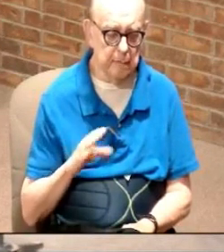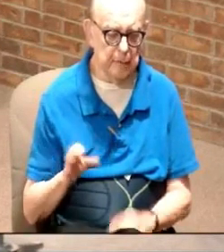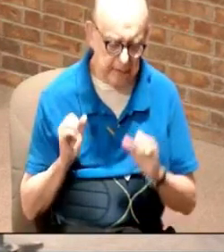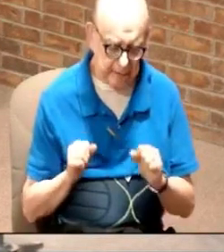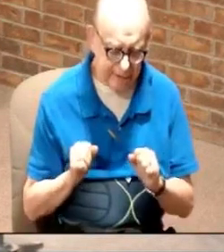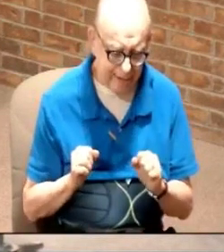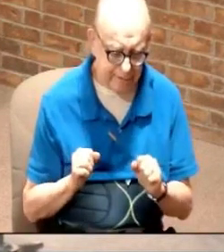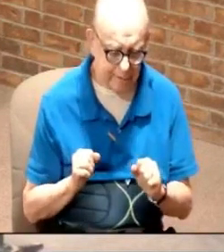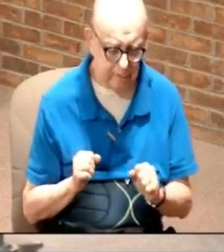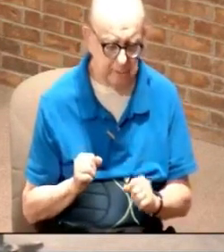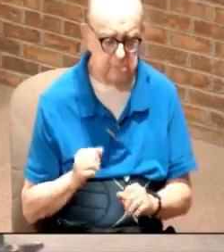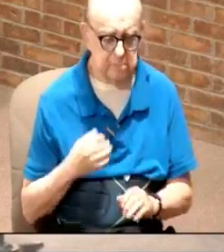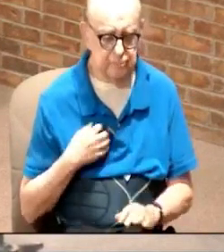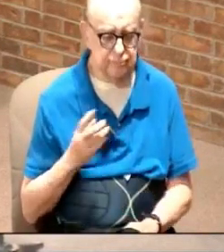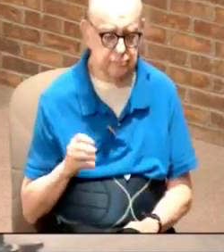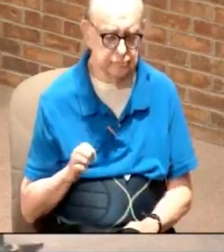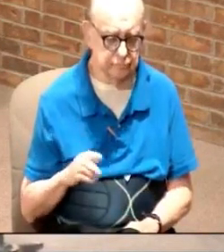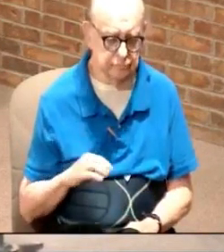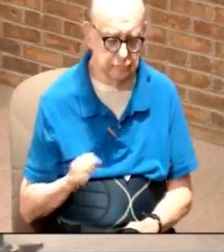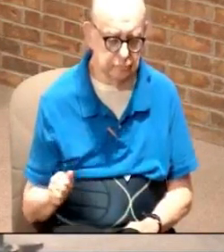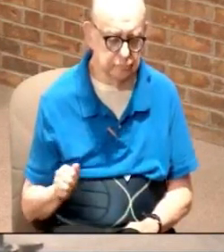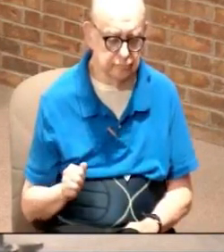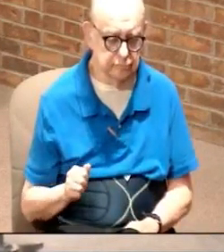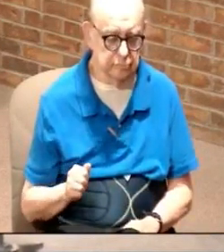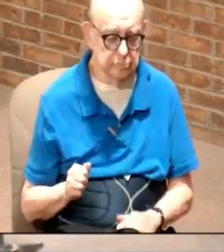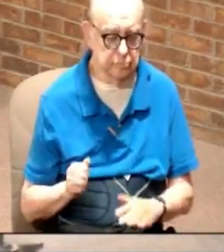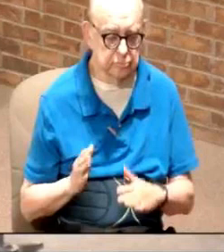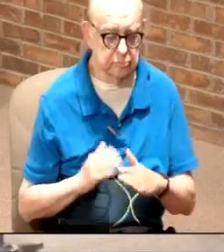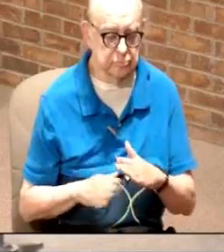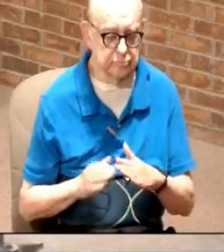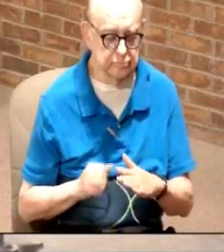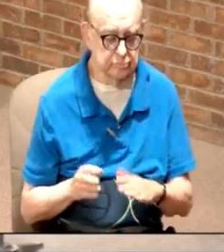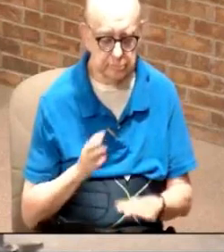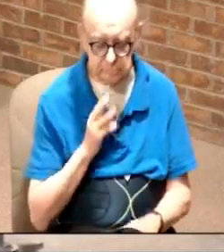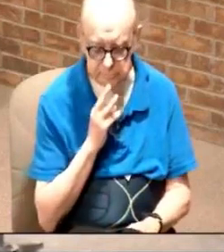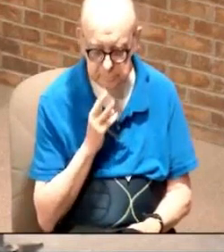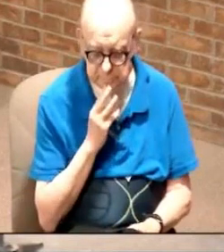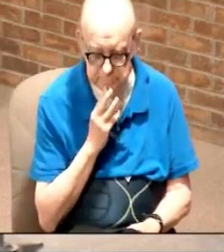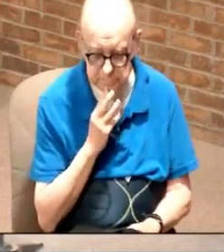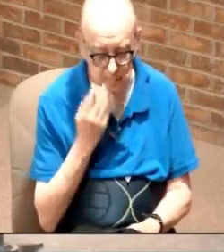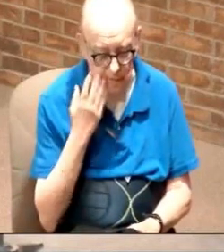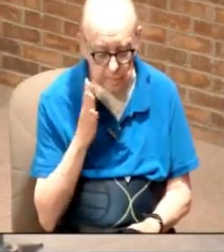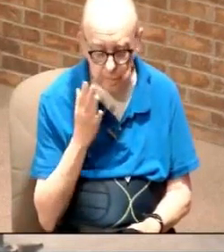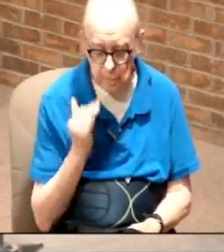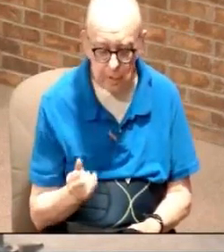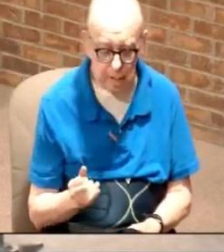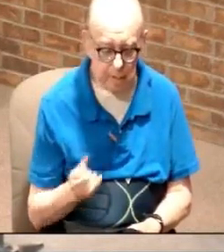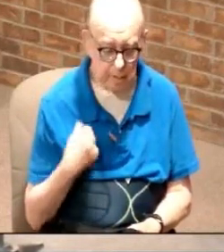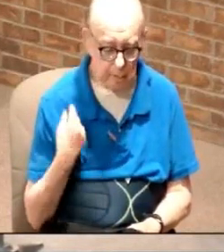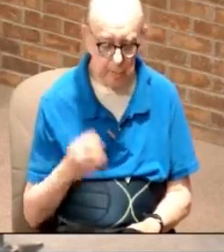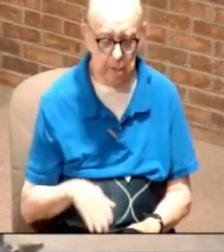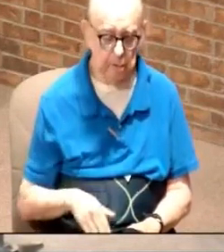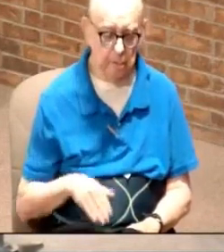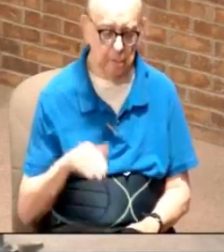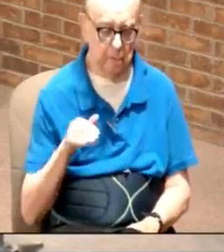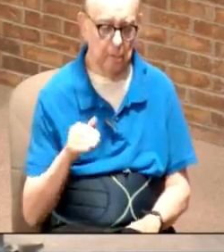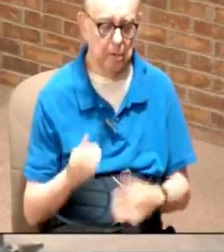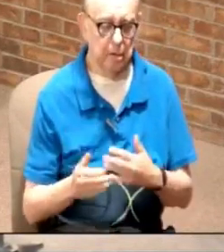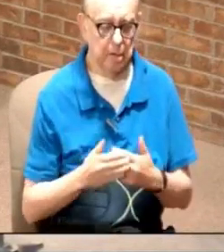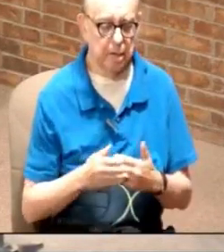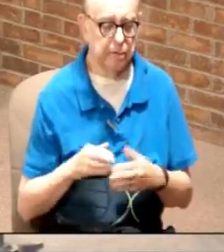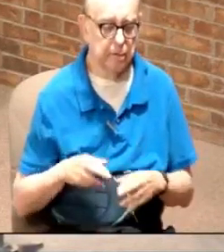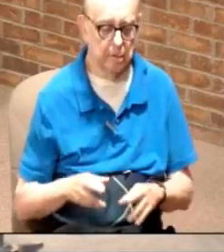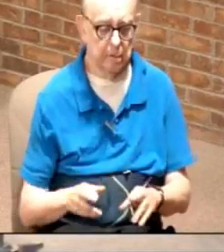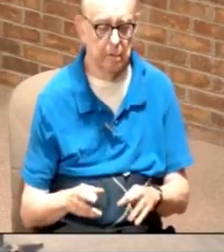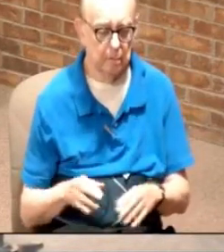And my panic attacks are based upon water. I still have no clue why. We grew up next to the river.